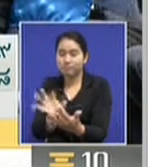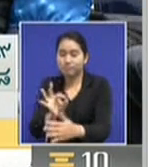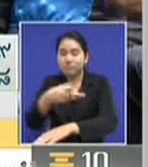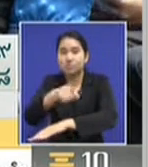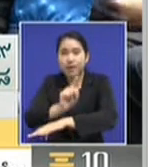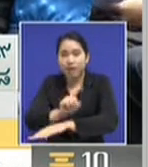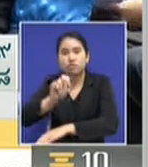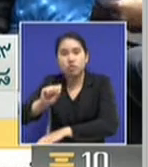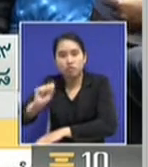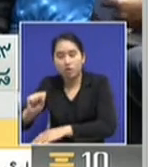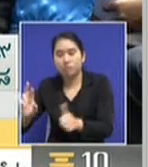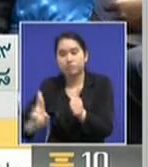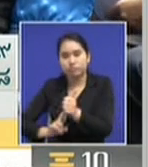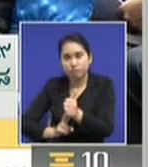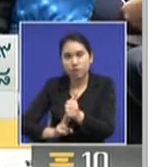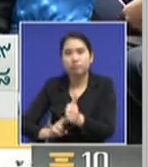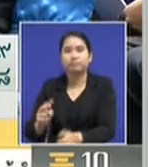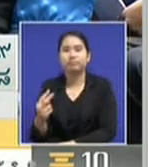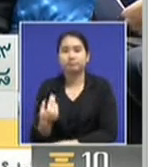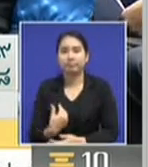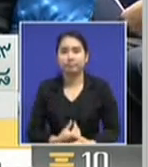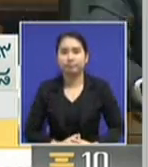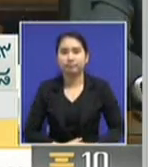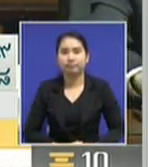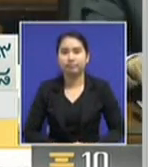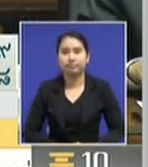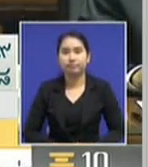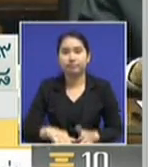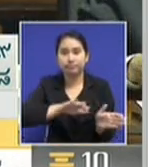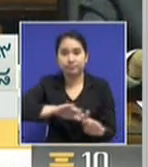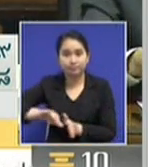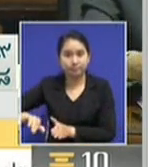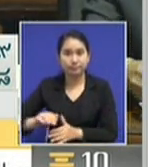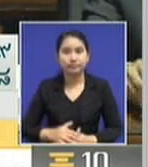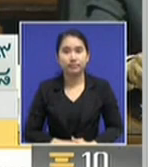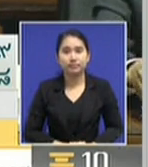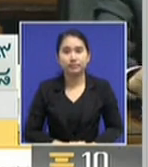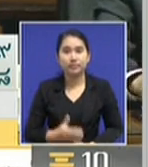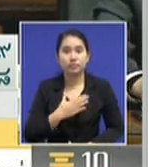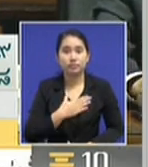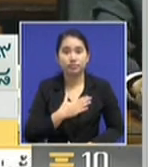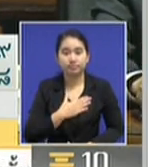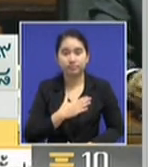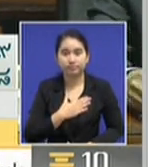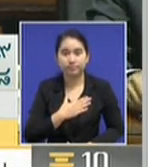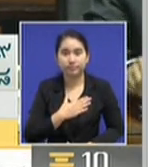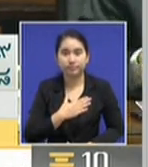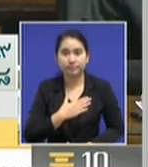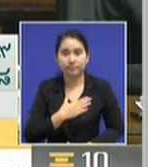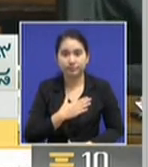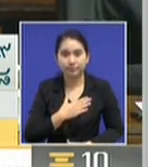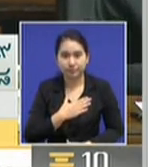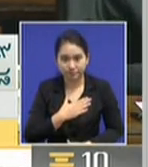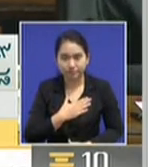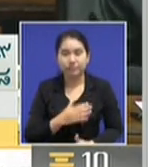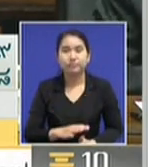Suwan Panon, one of the senators, spoke in support of General Peugeot-General Cha. And then he